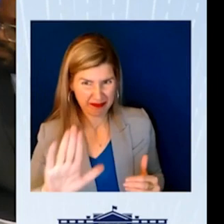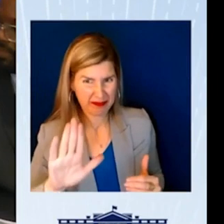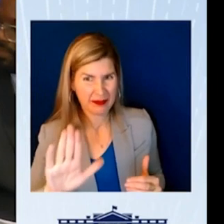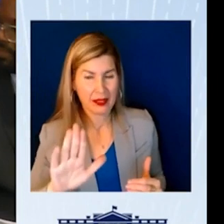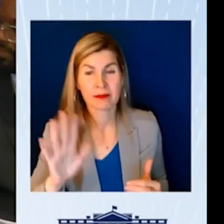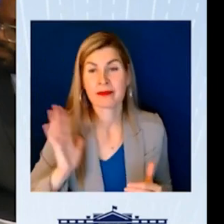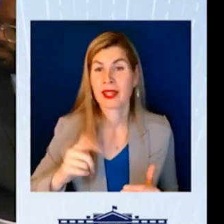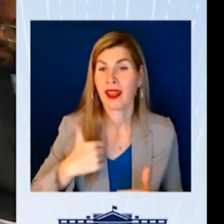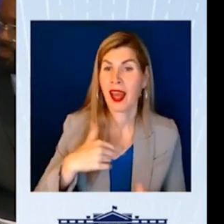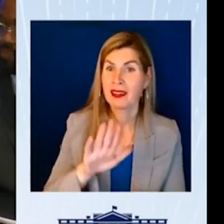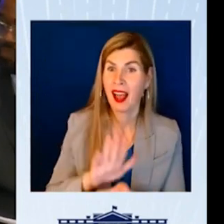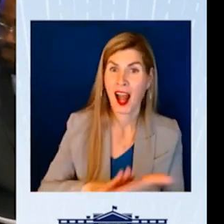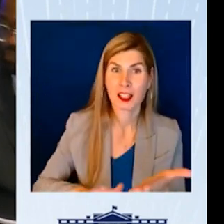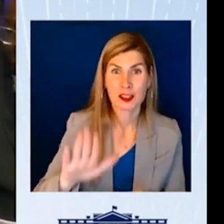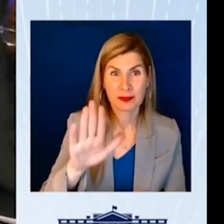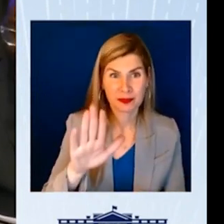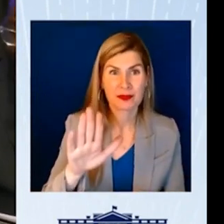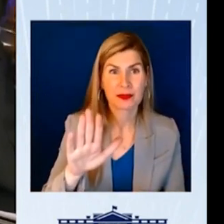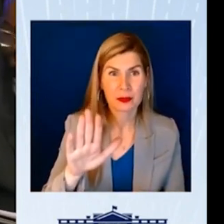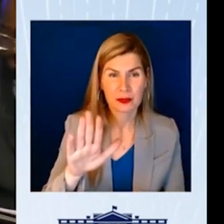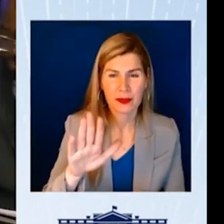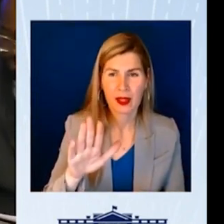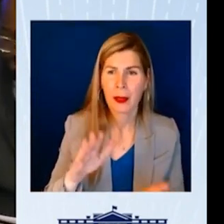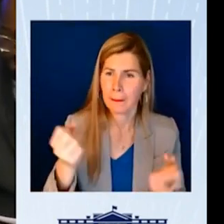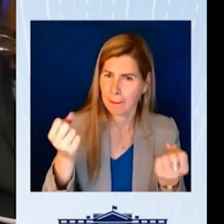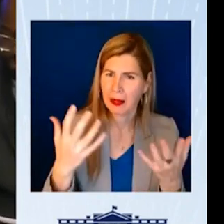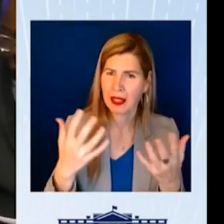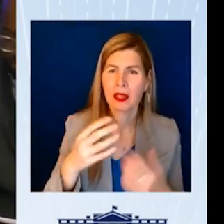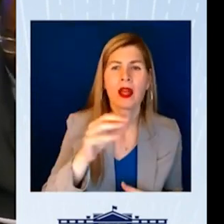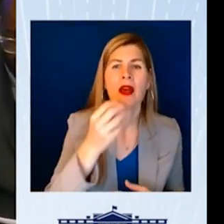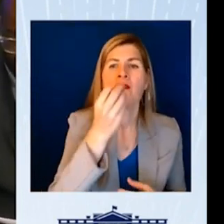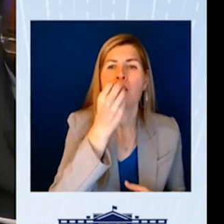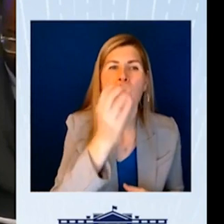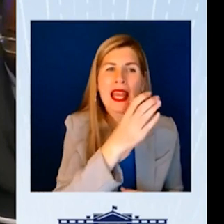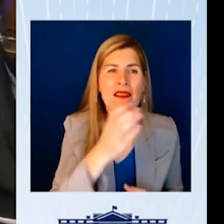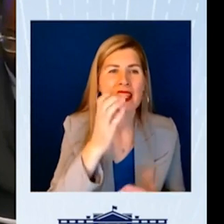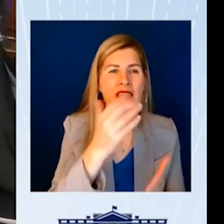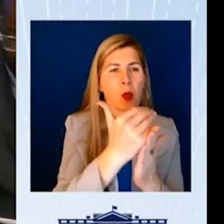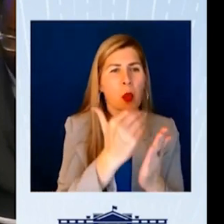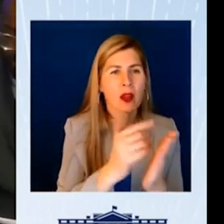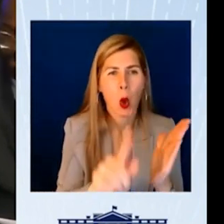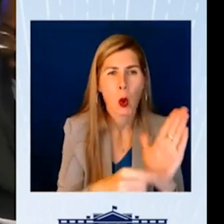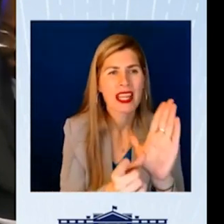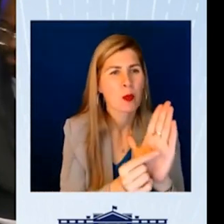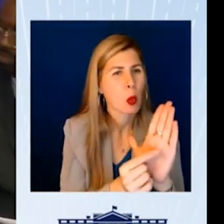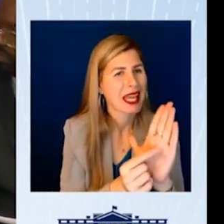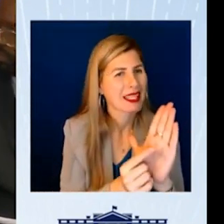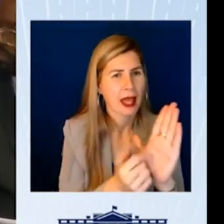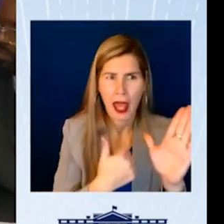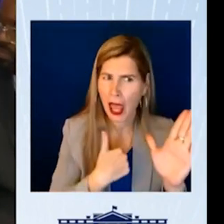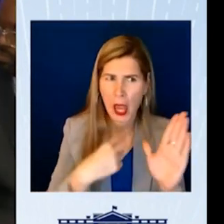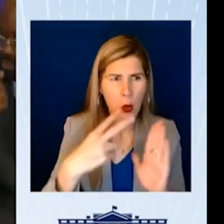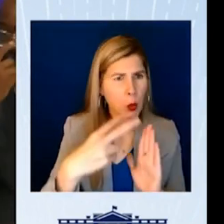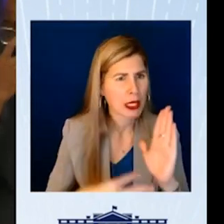college, I discovered the menus in the cafeteria were only in print. I couldn't read it, not because of